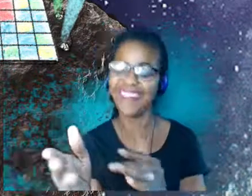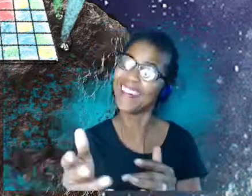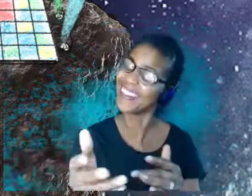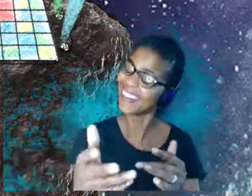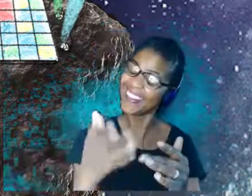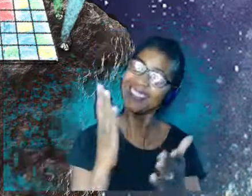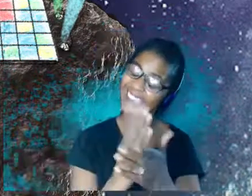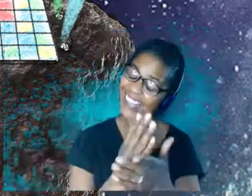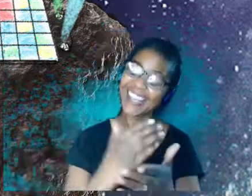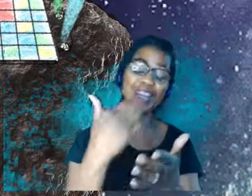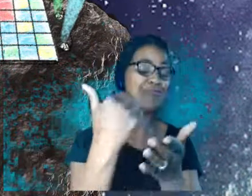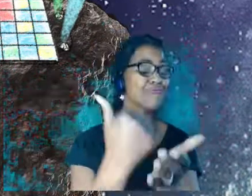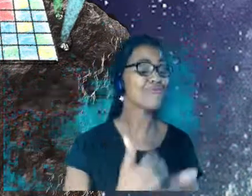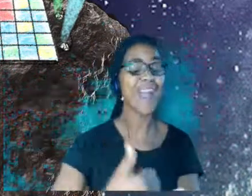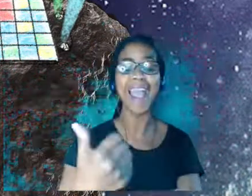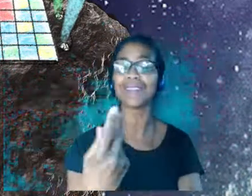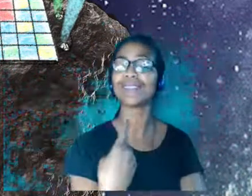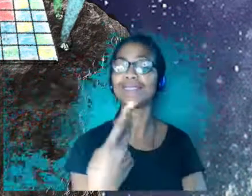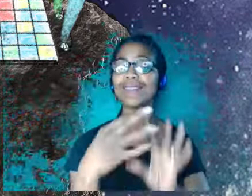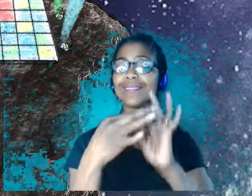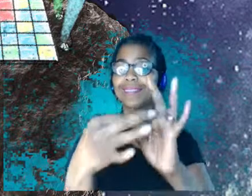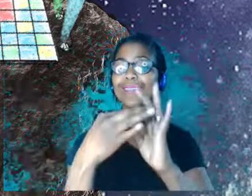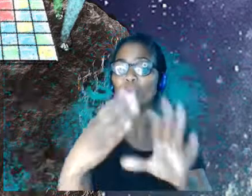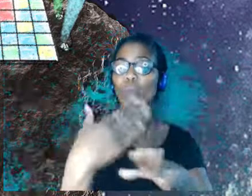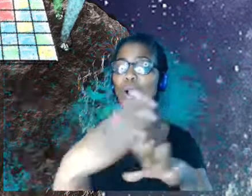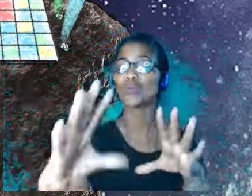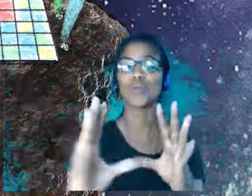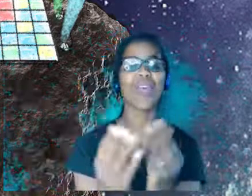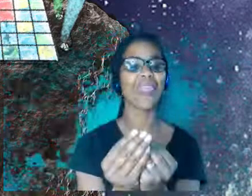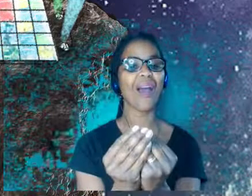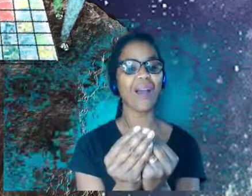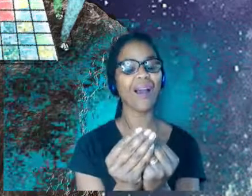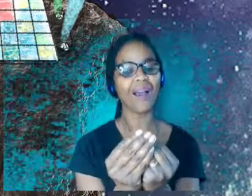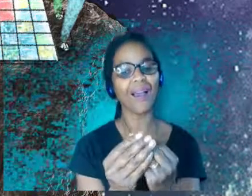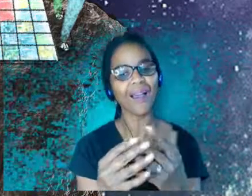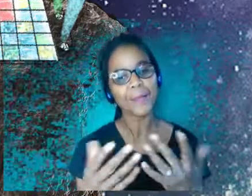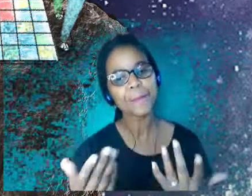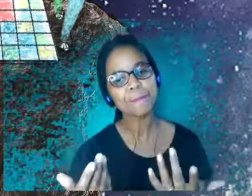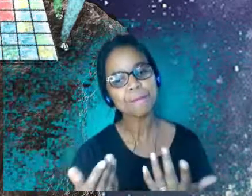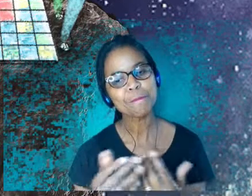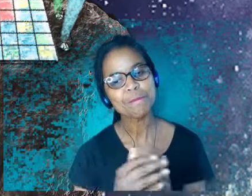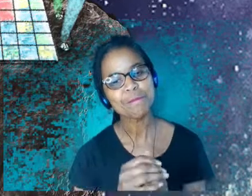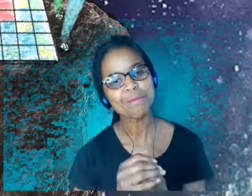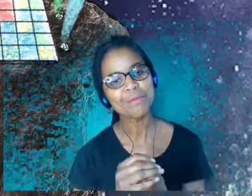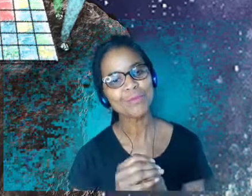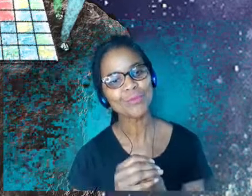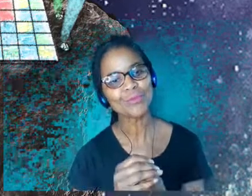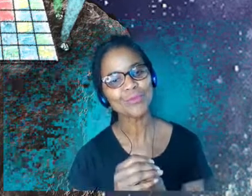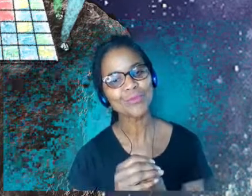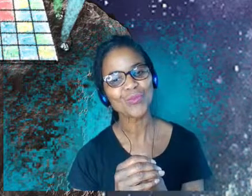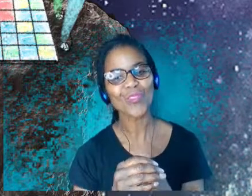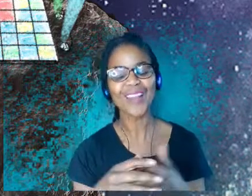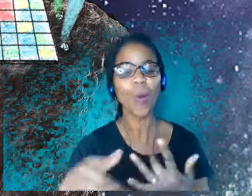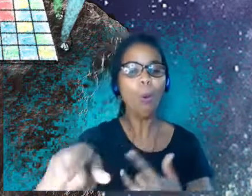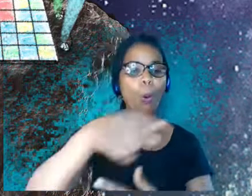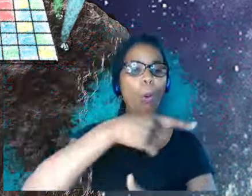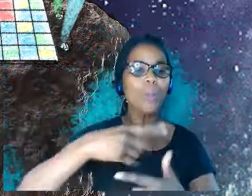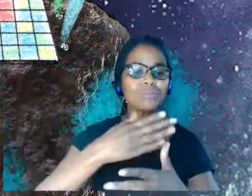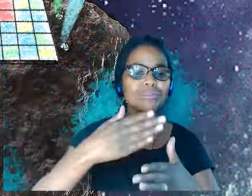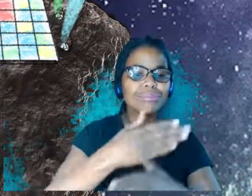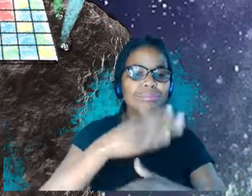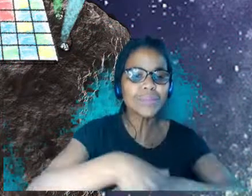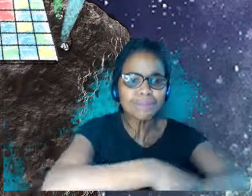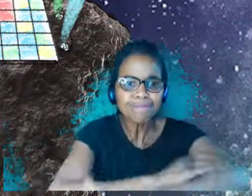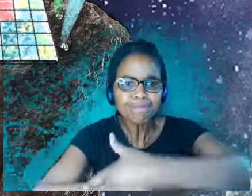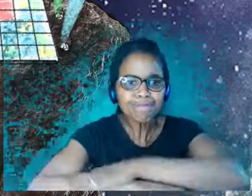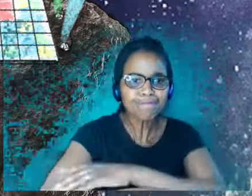collaborate because I think everybody kind of put the same amount of effort in. And I think we